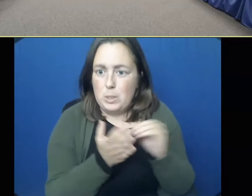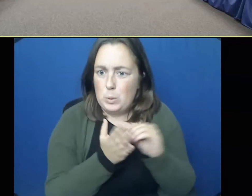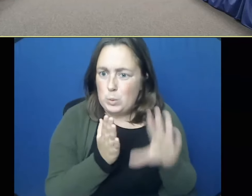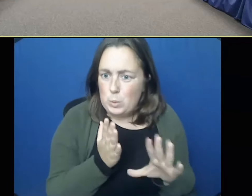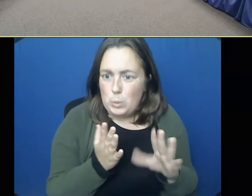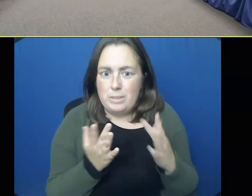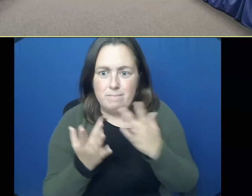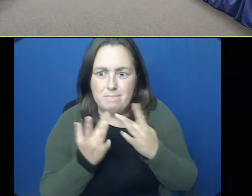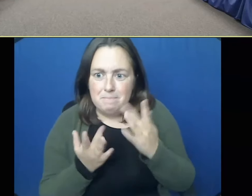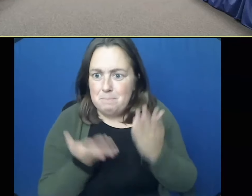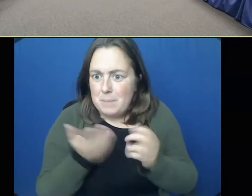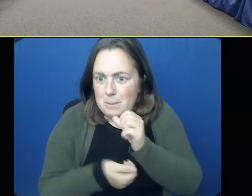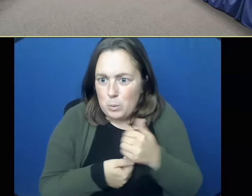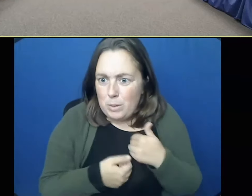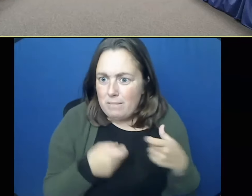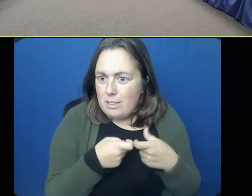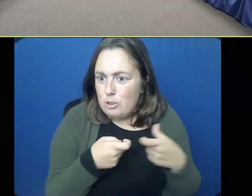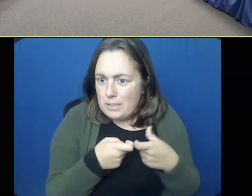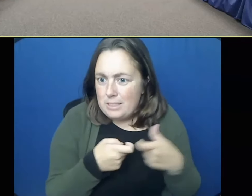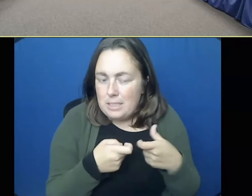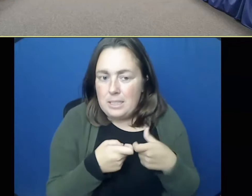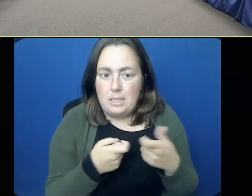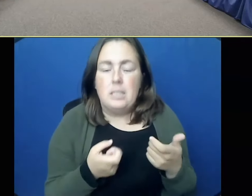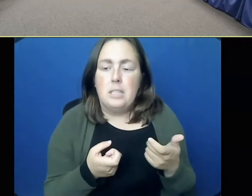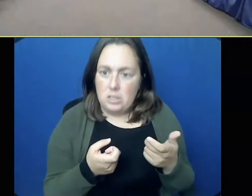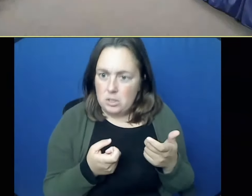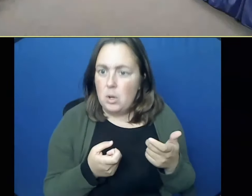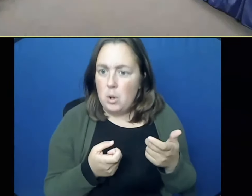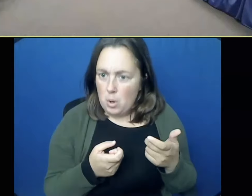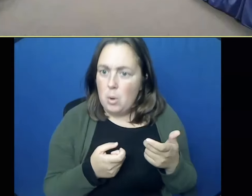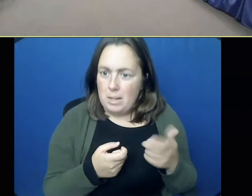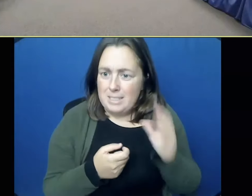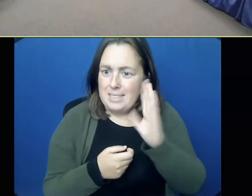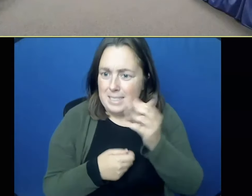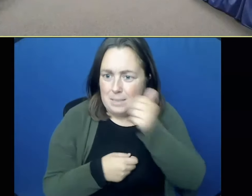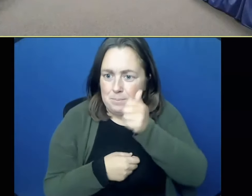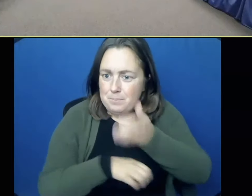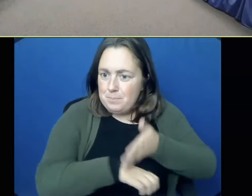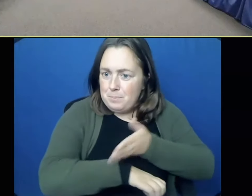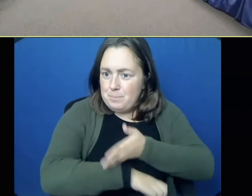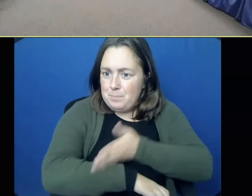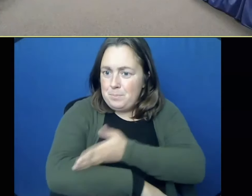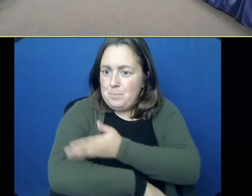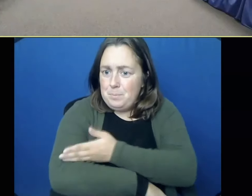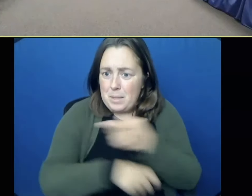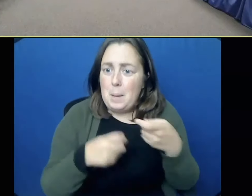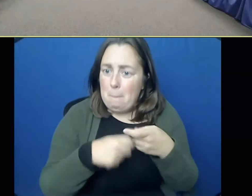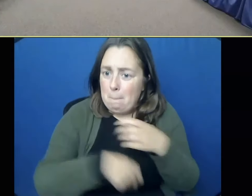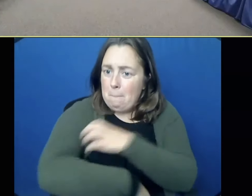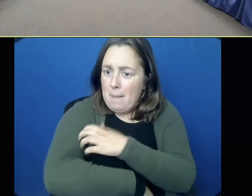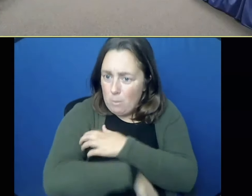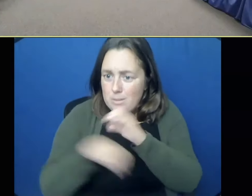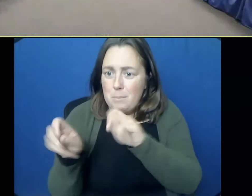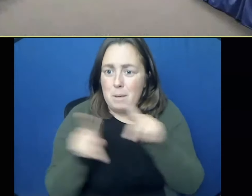2,000. Um, so that's, that we're moving in the right direction. Um, but I just wanted folks to kind of know that so that it's, it is a